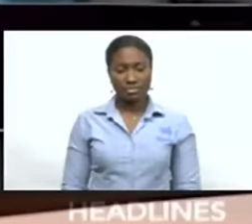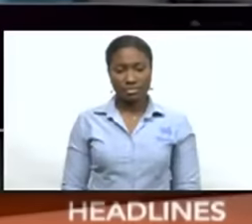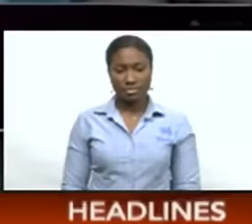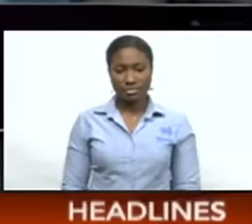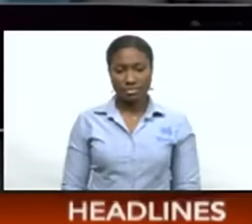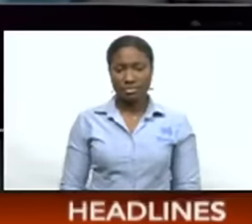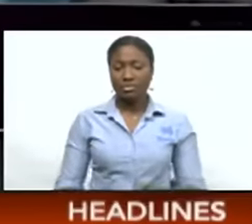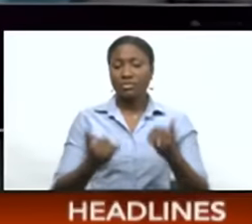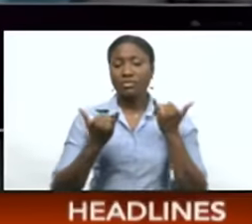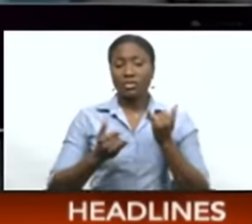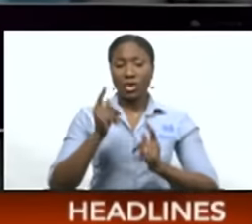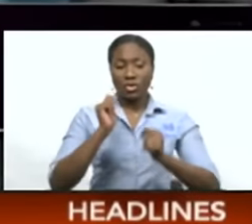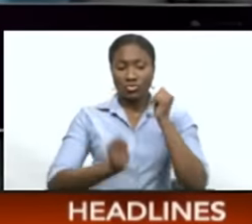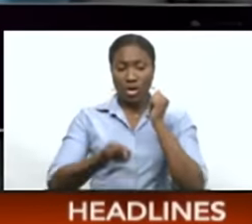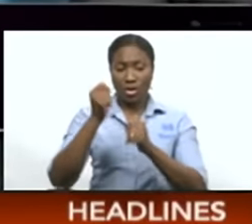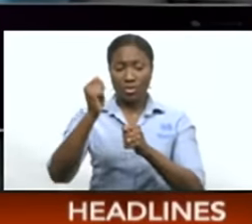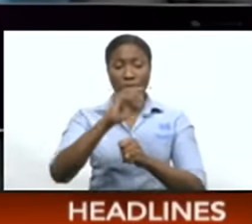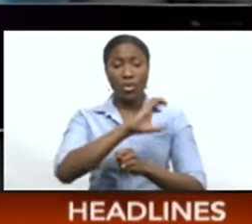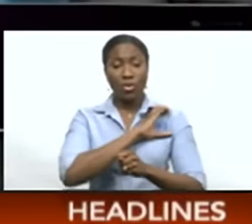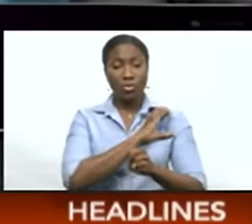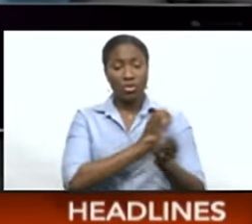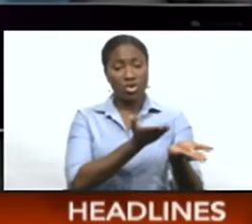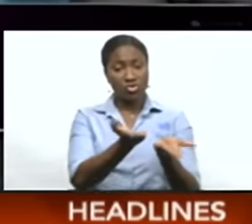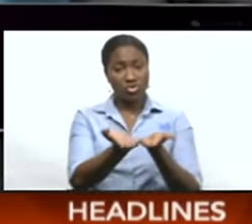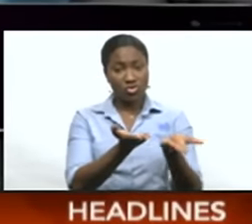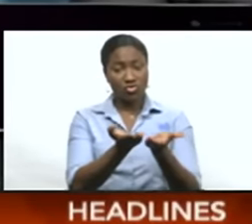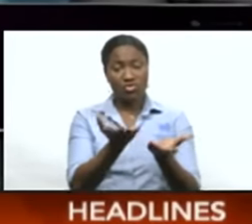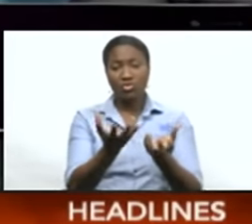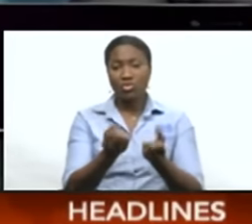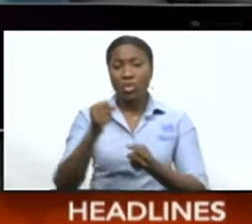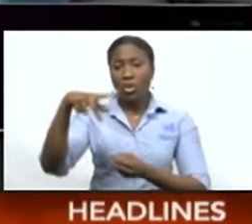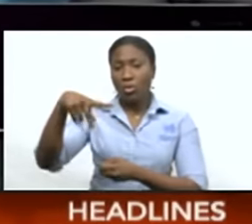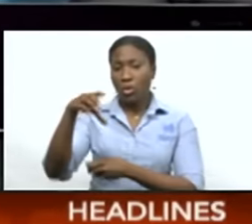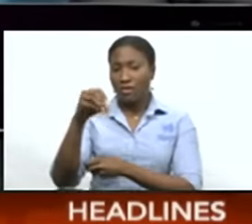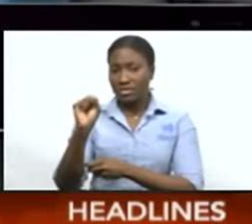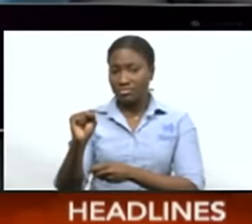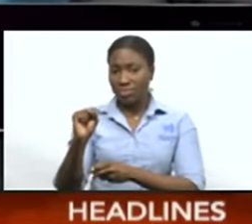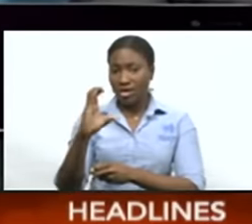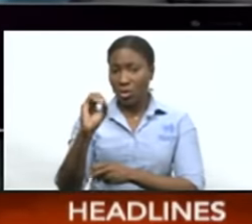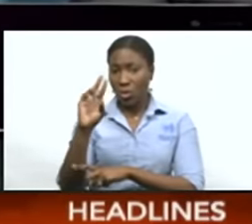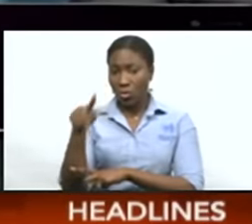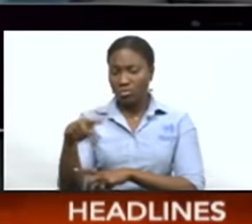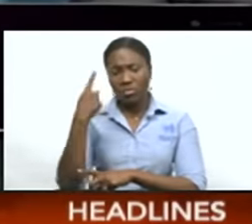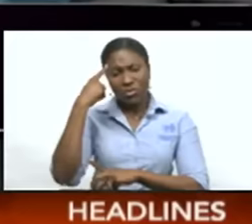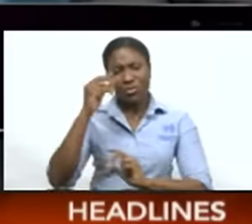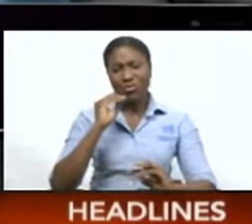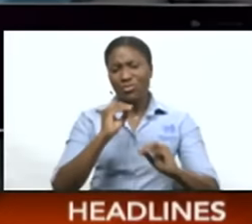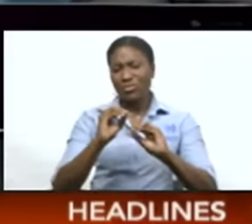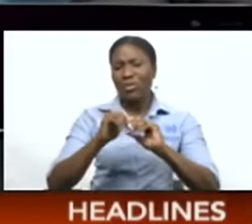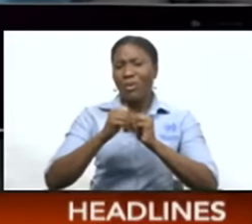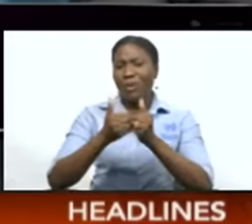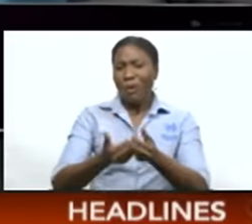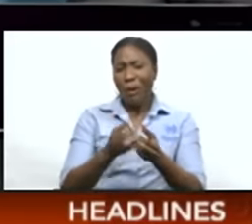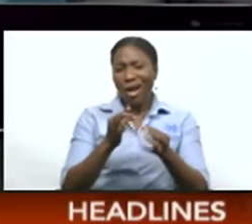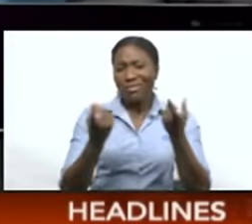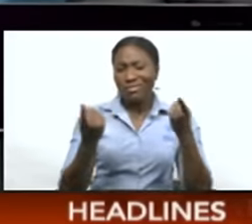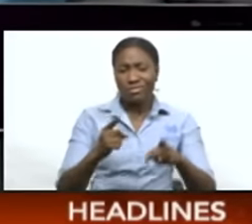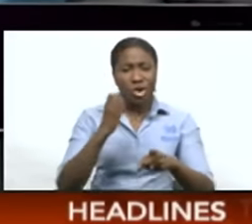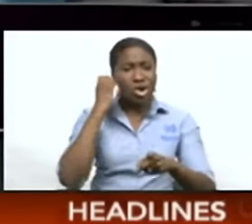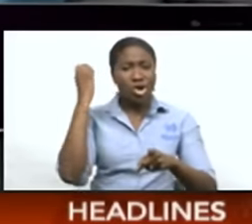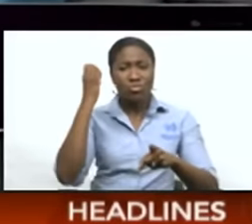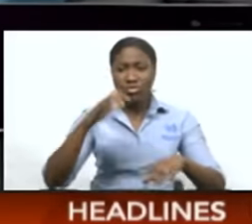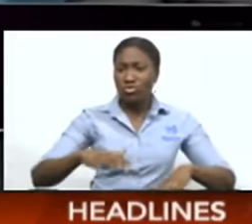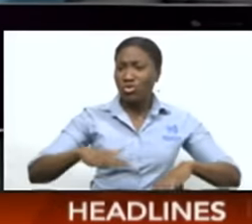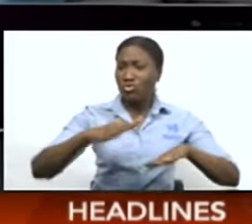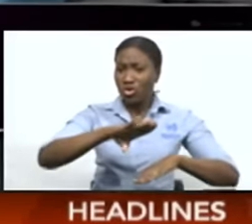The Trinidad and Tobago Police Service is calling on the Port of Spain City Corporation to work on its disaster management plan. This call follows